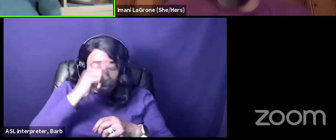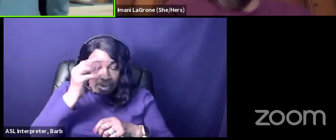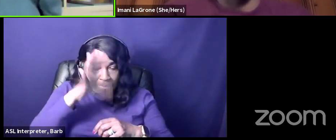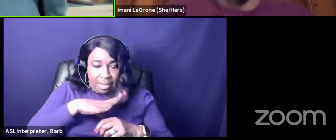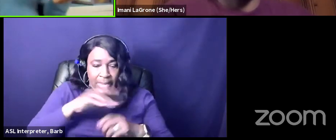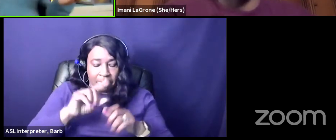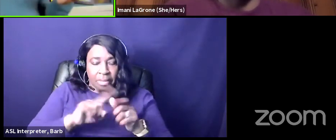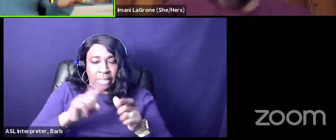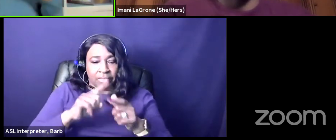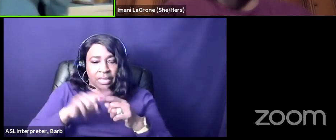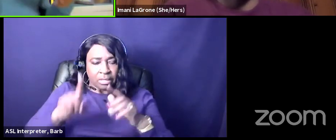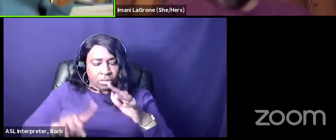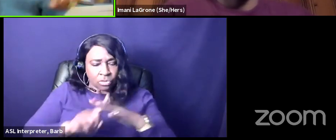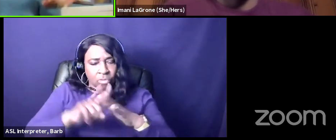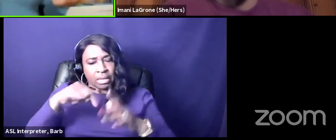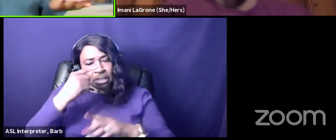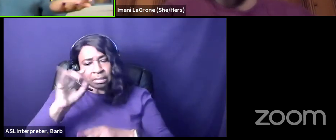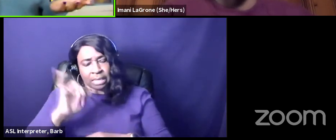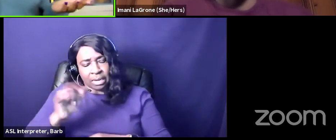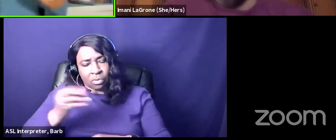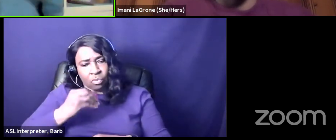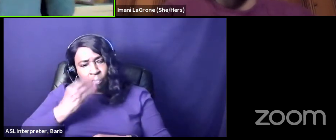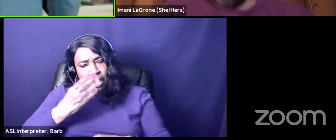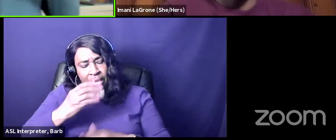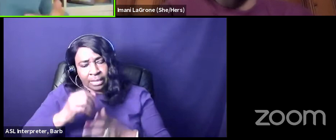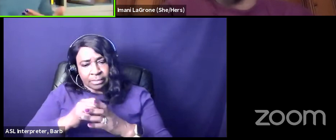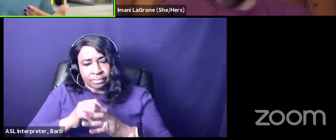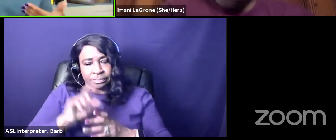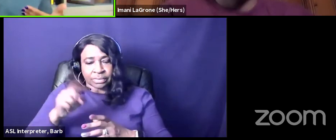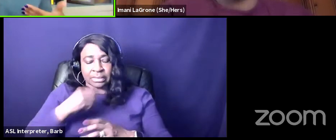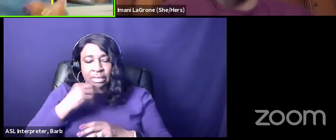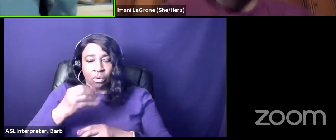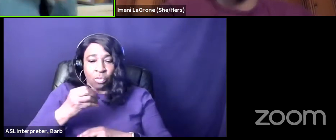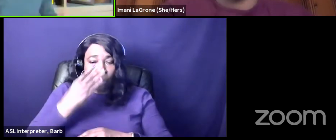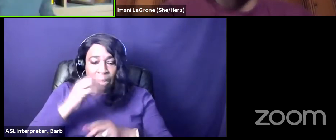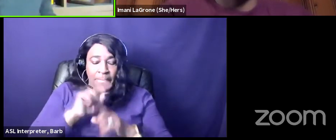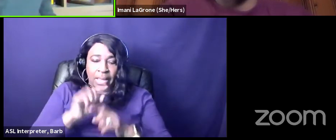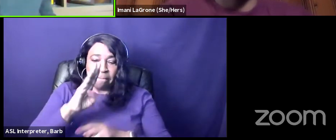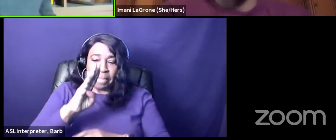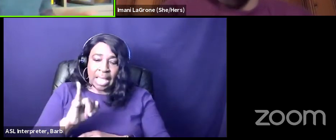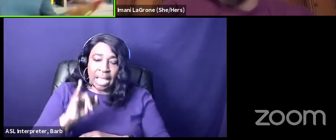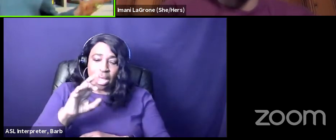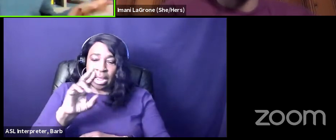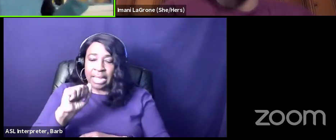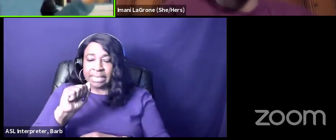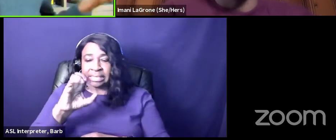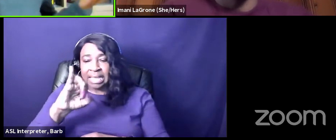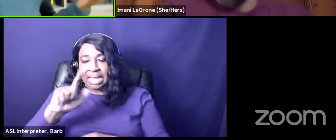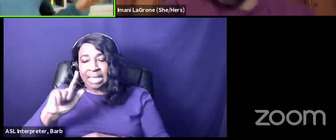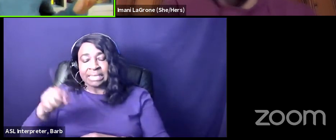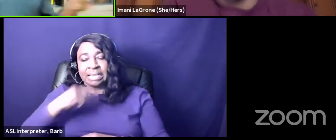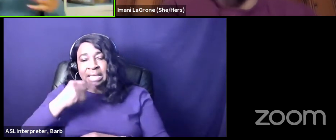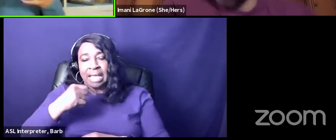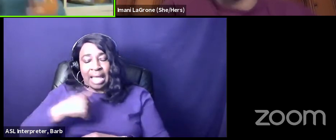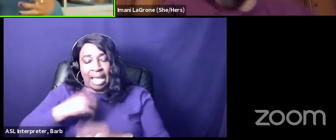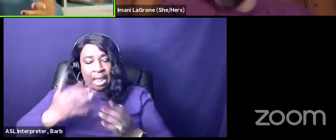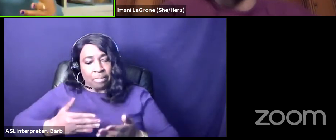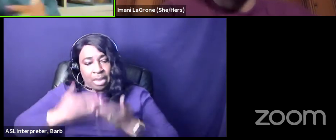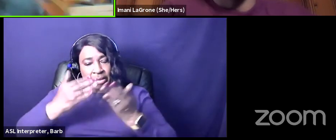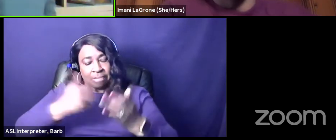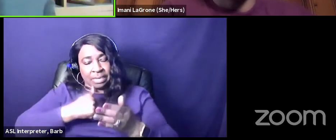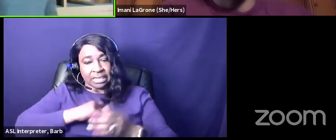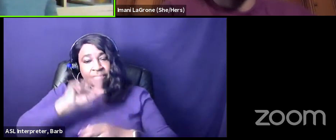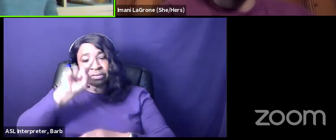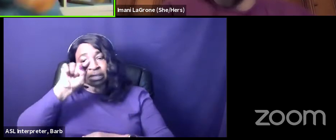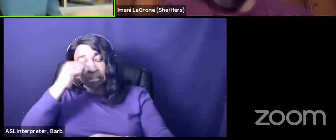and it doesn't you know for him he was like why put biracial like i present as a black man my life is a black man so this is what we are this